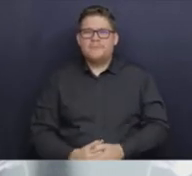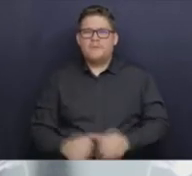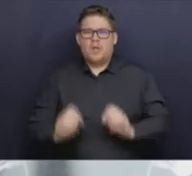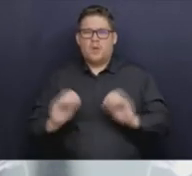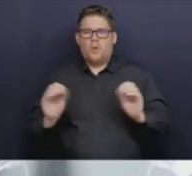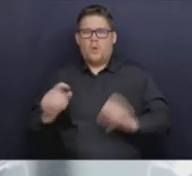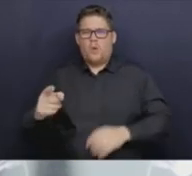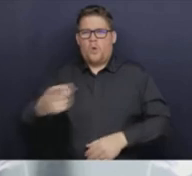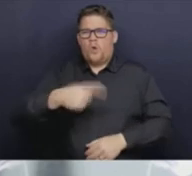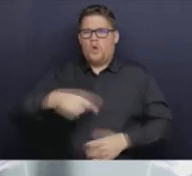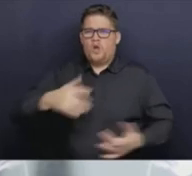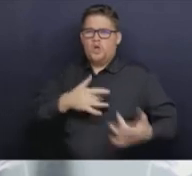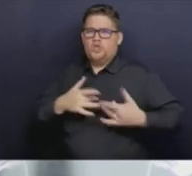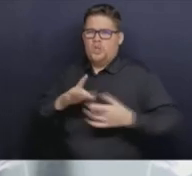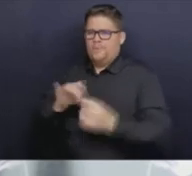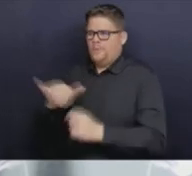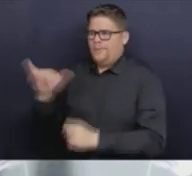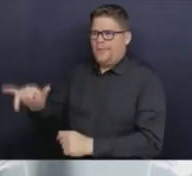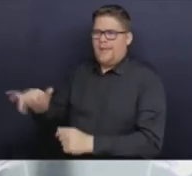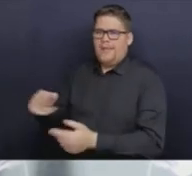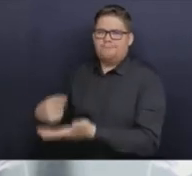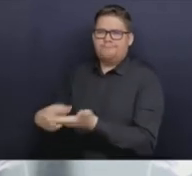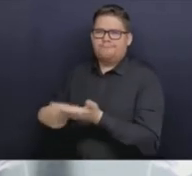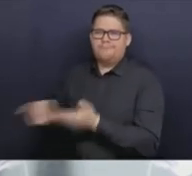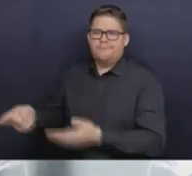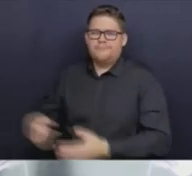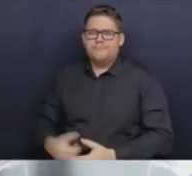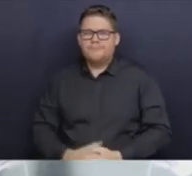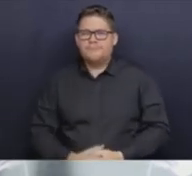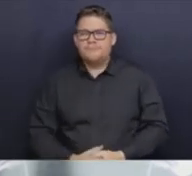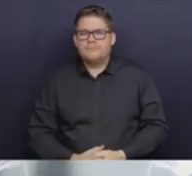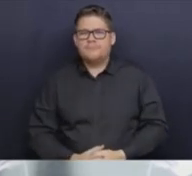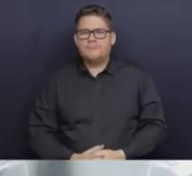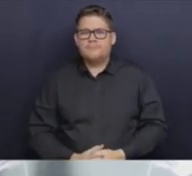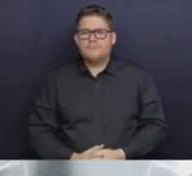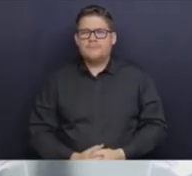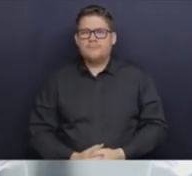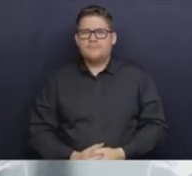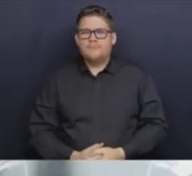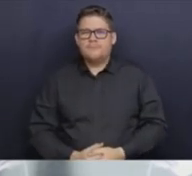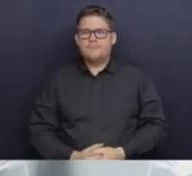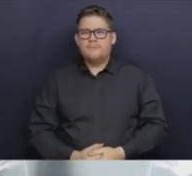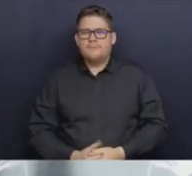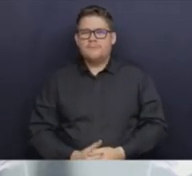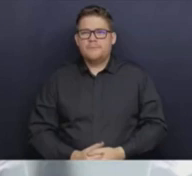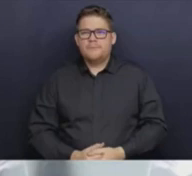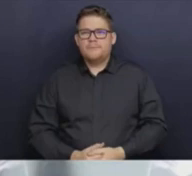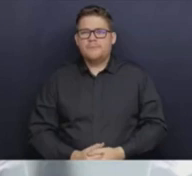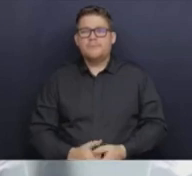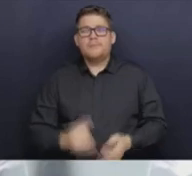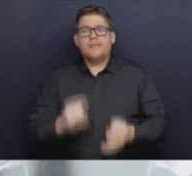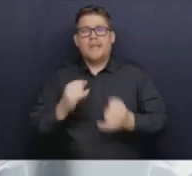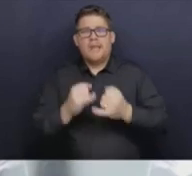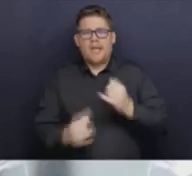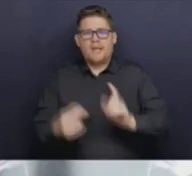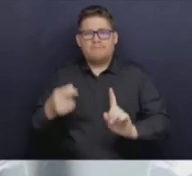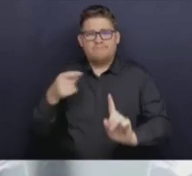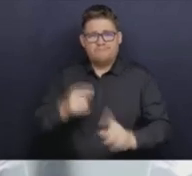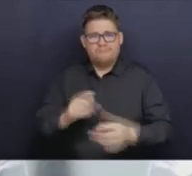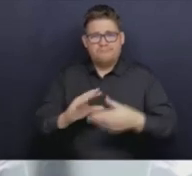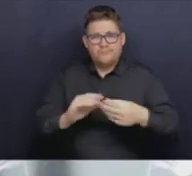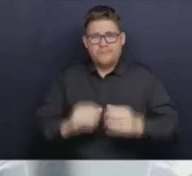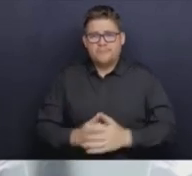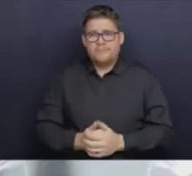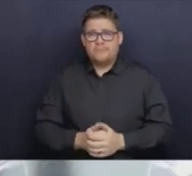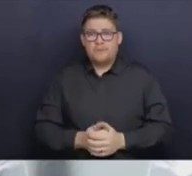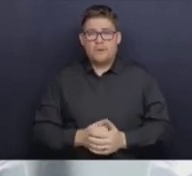Finally, I just say with respect to the way we appoint people to regulatory colleges. So we've had 22 regulatory